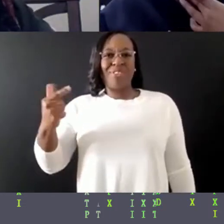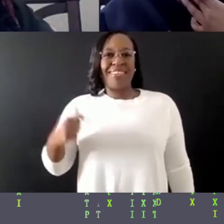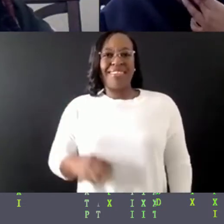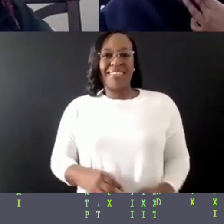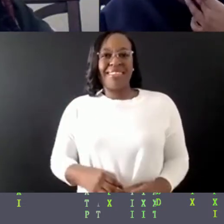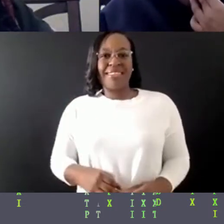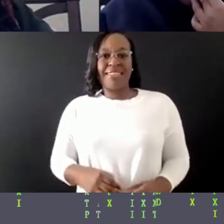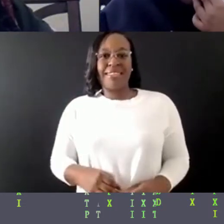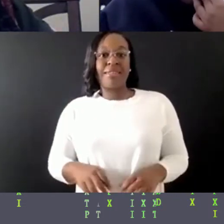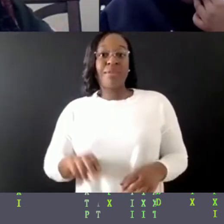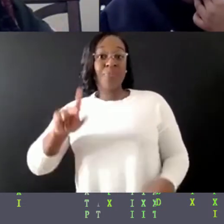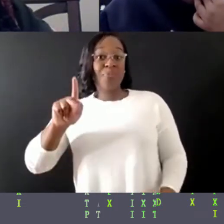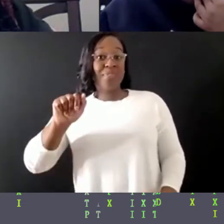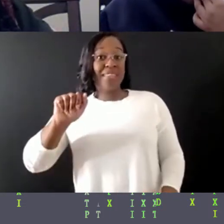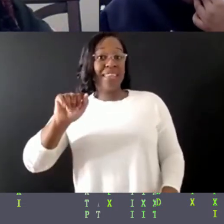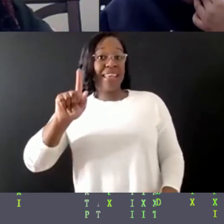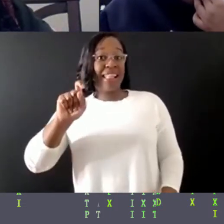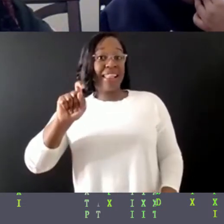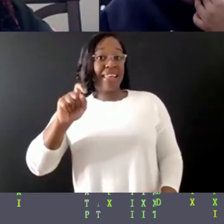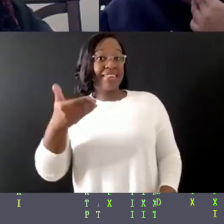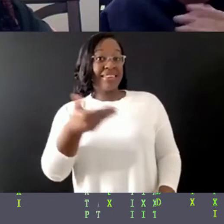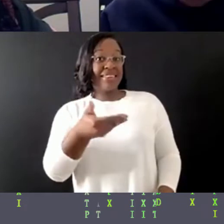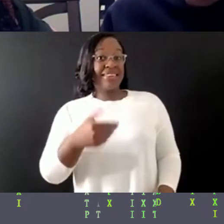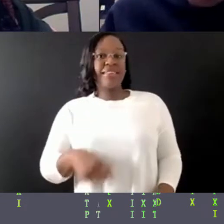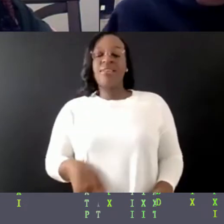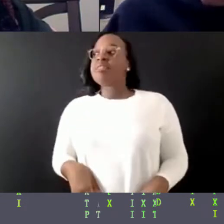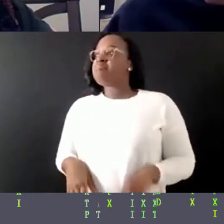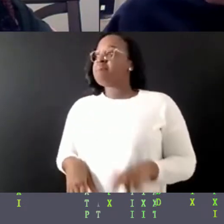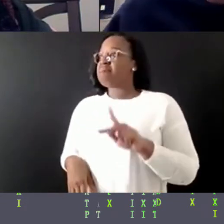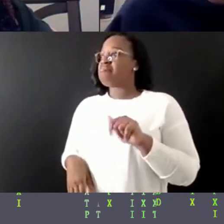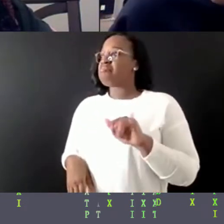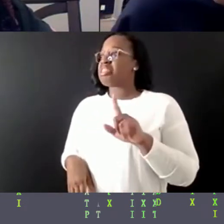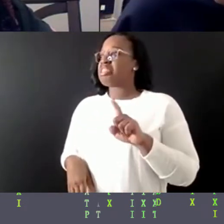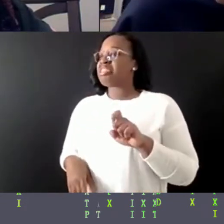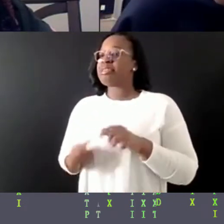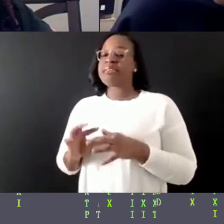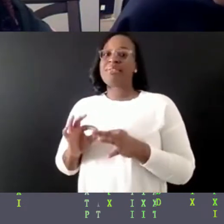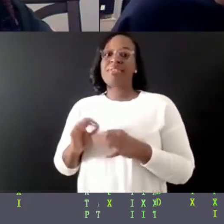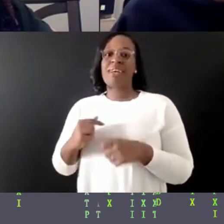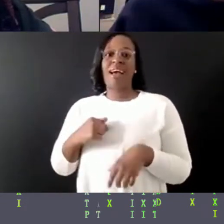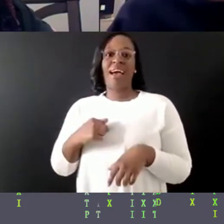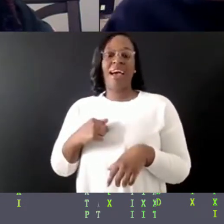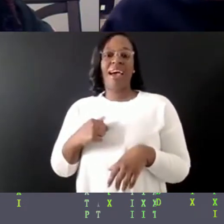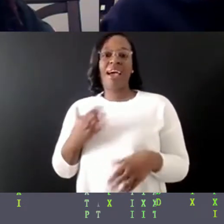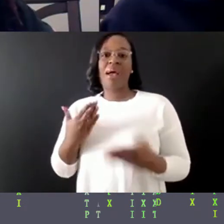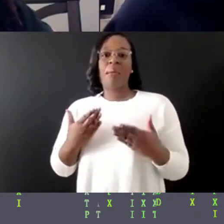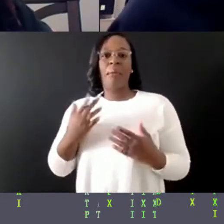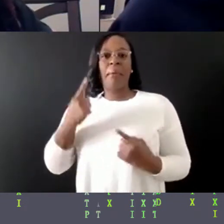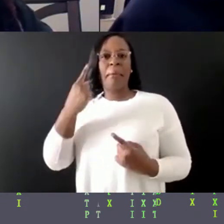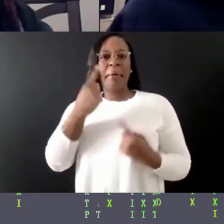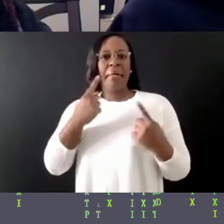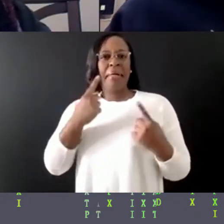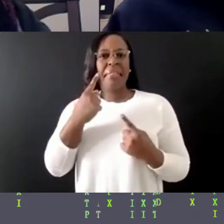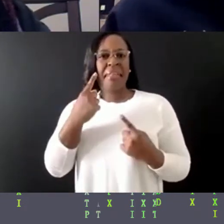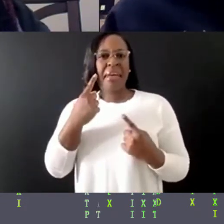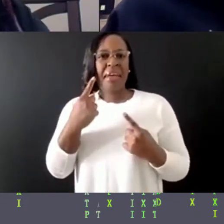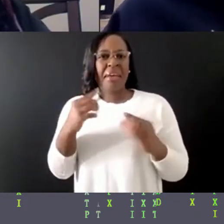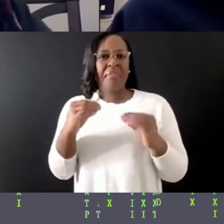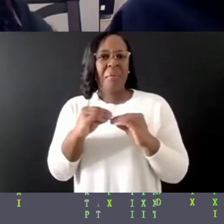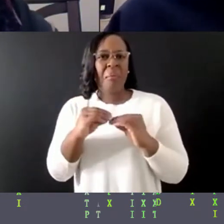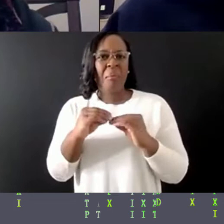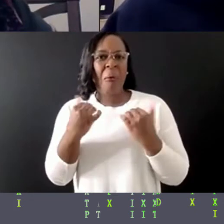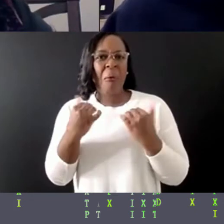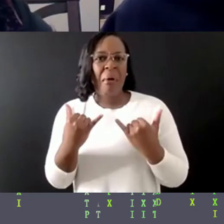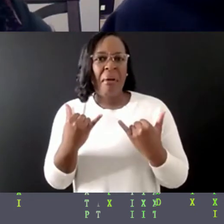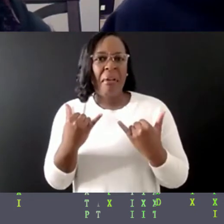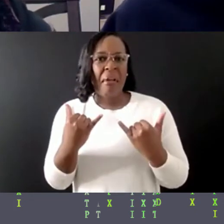So I, yeah, I don't know. It's made me think even more. I think just,